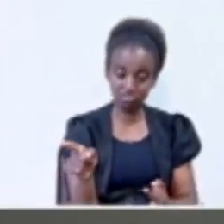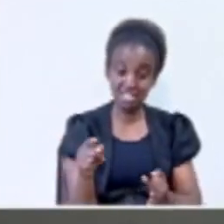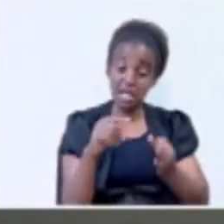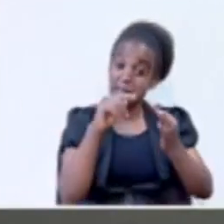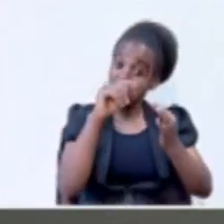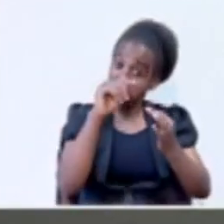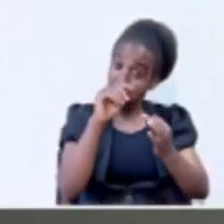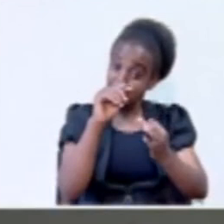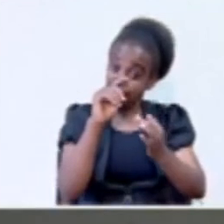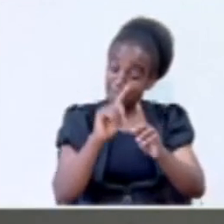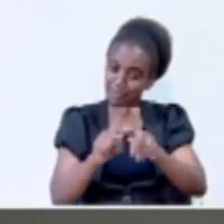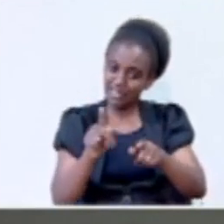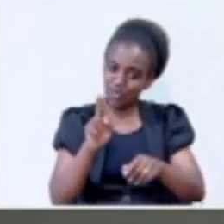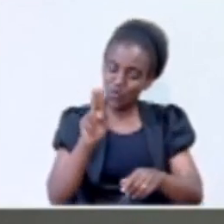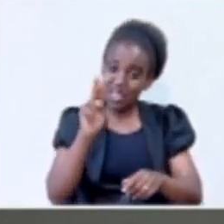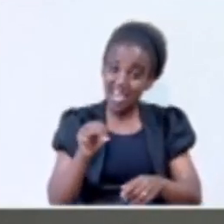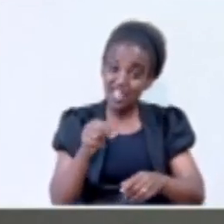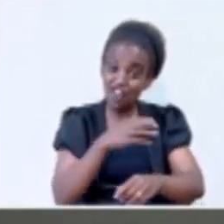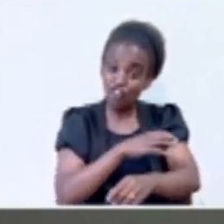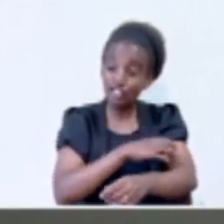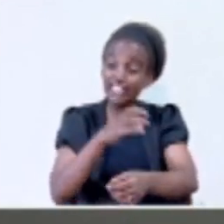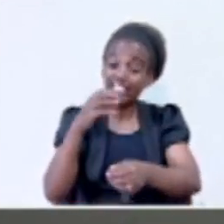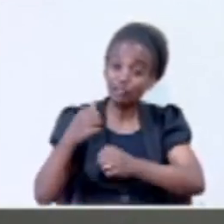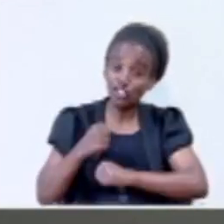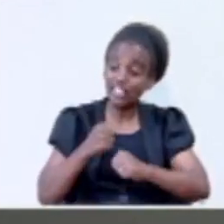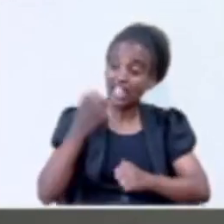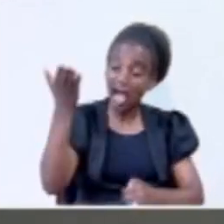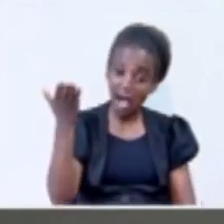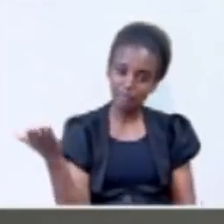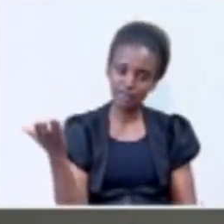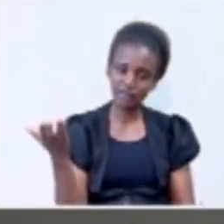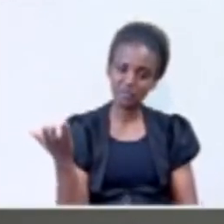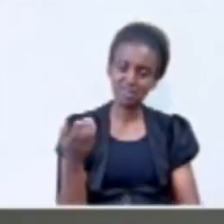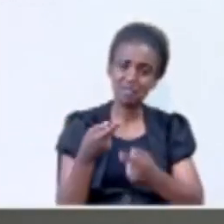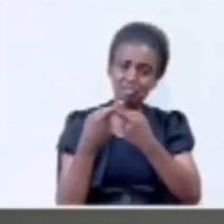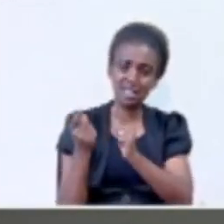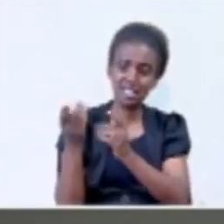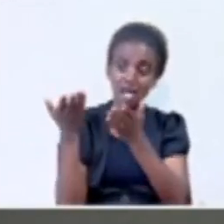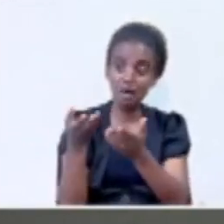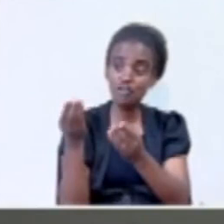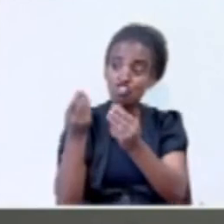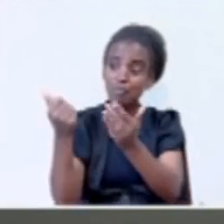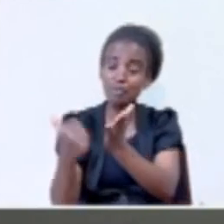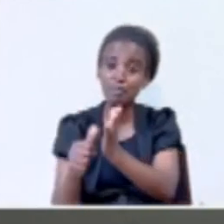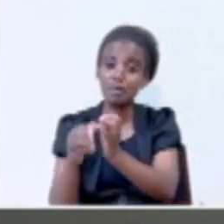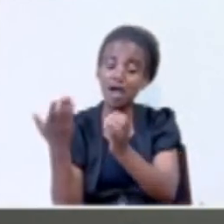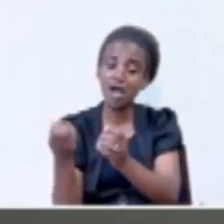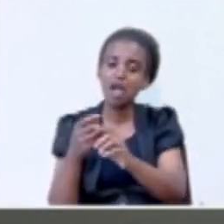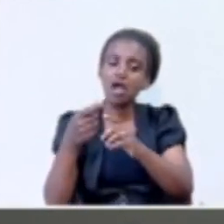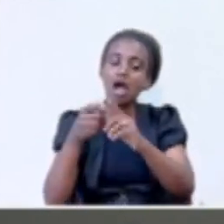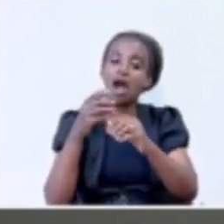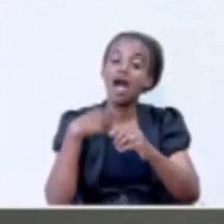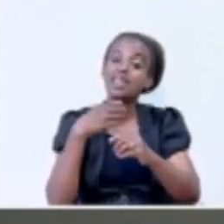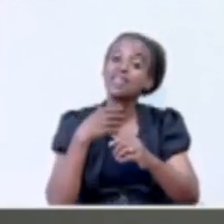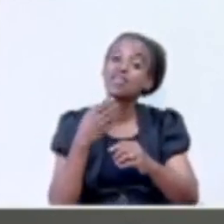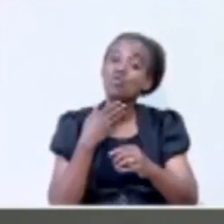But the UN forces are there. In fact, they were brought there to deal with that problem. I wish